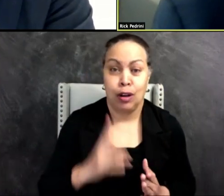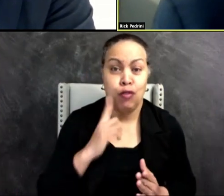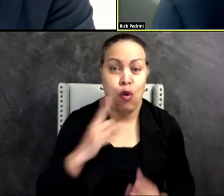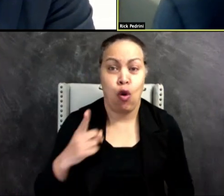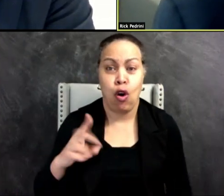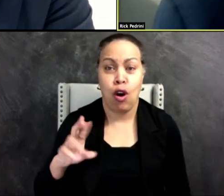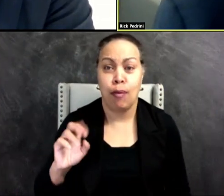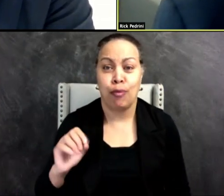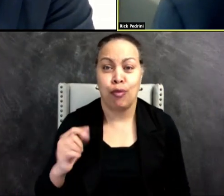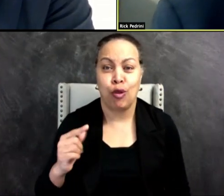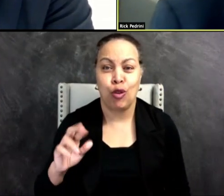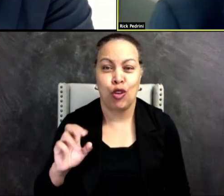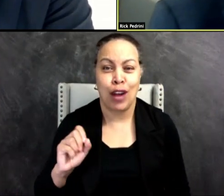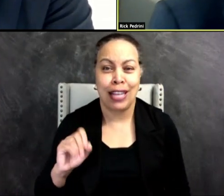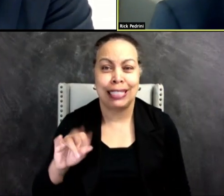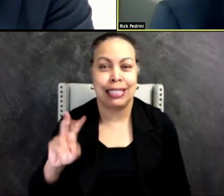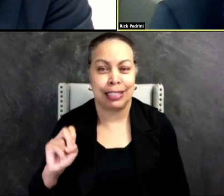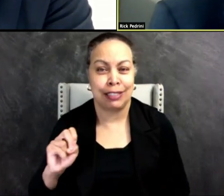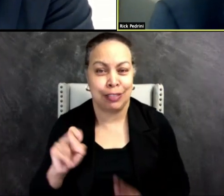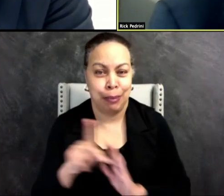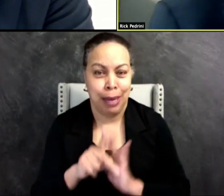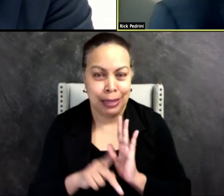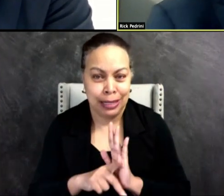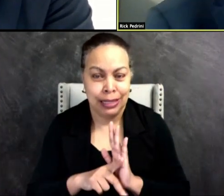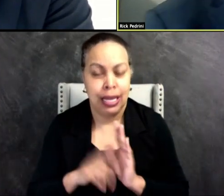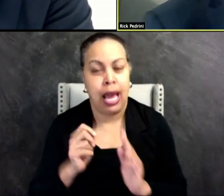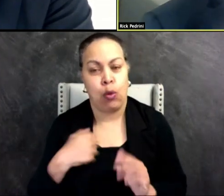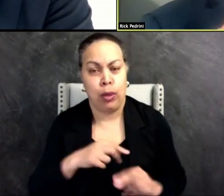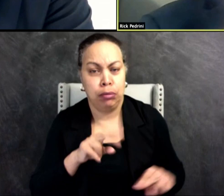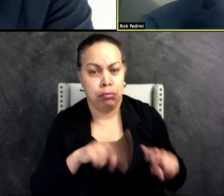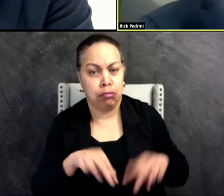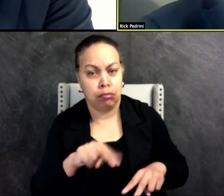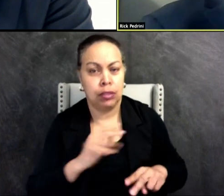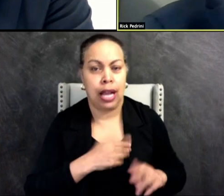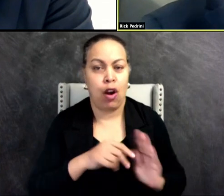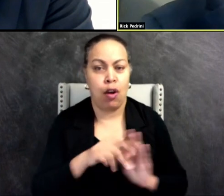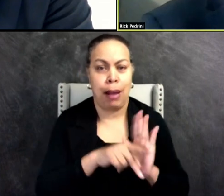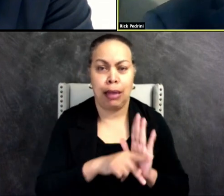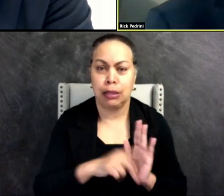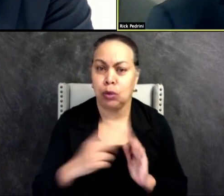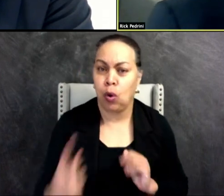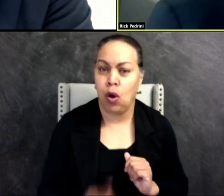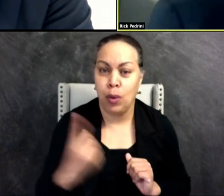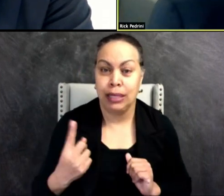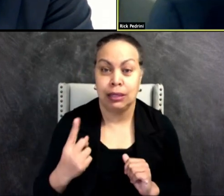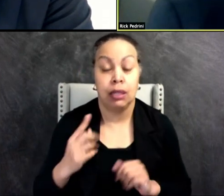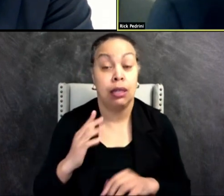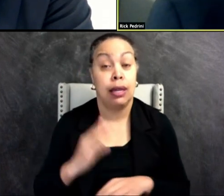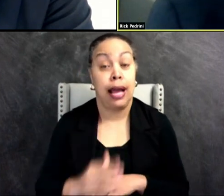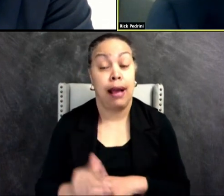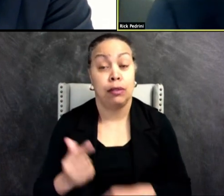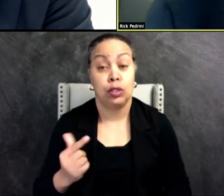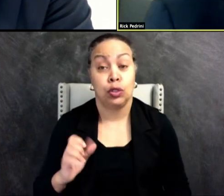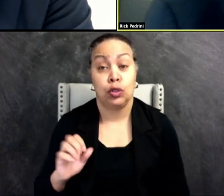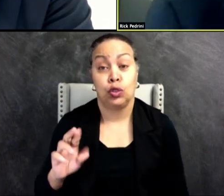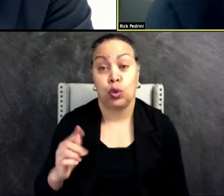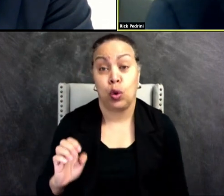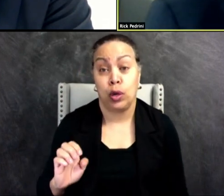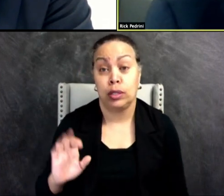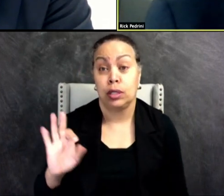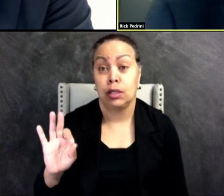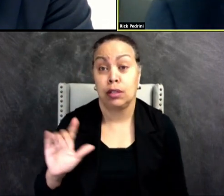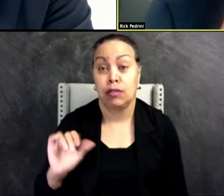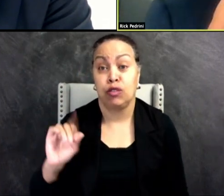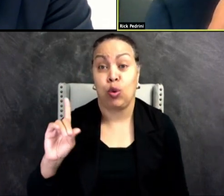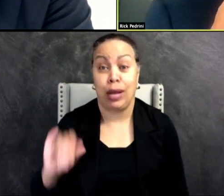of our policies is constant. know, after the George Floyd incident, Chief Flaherty worked with